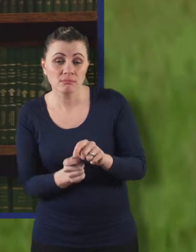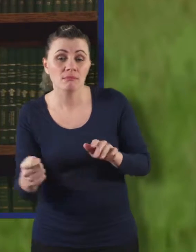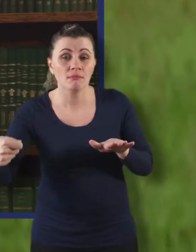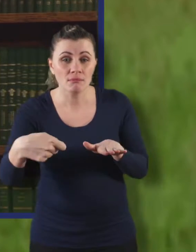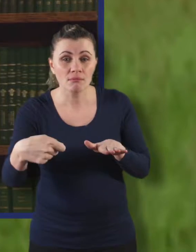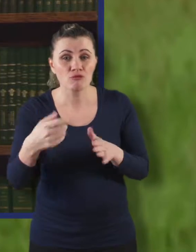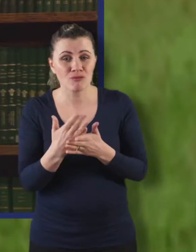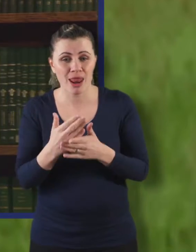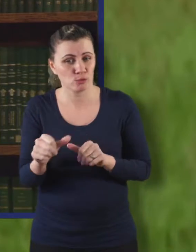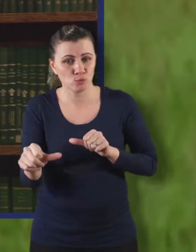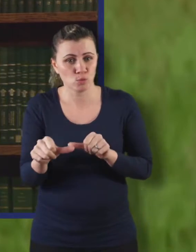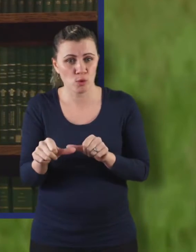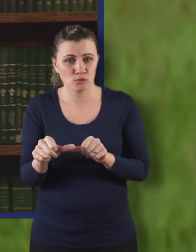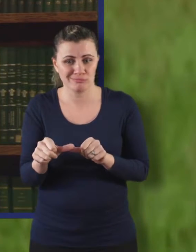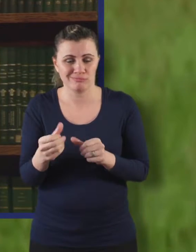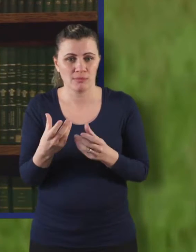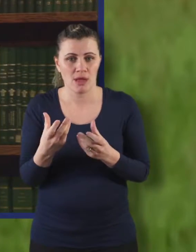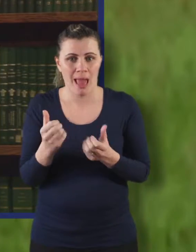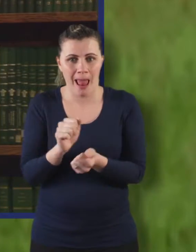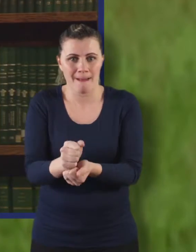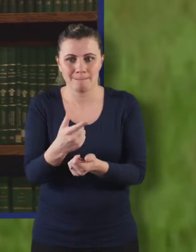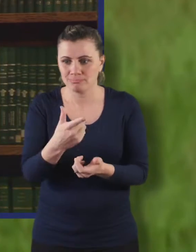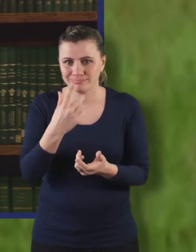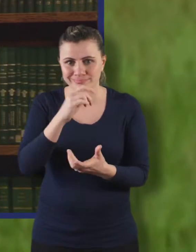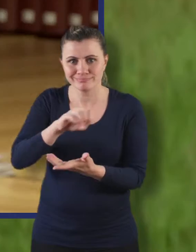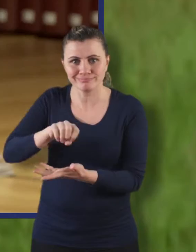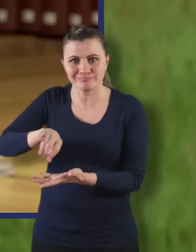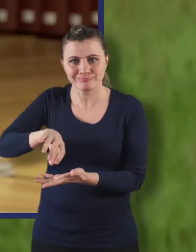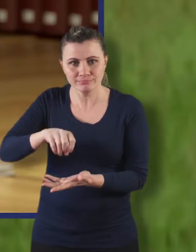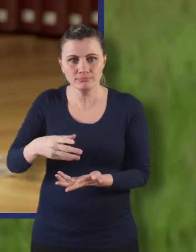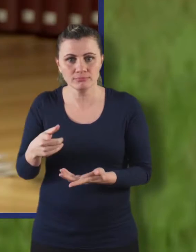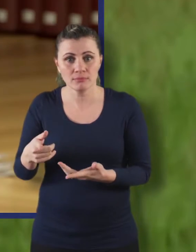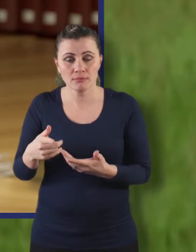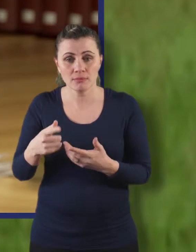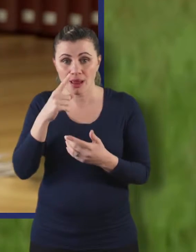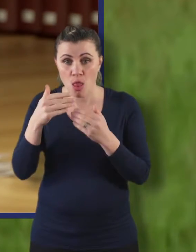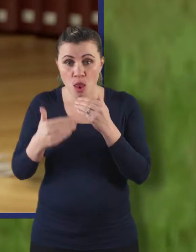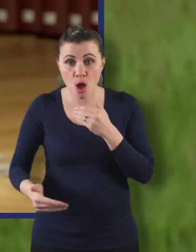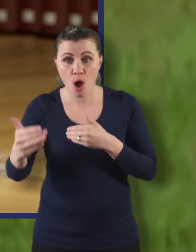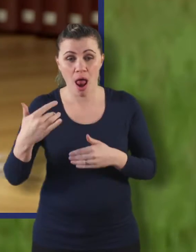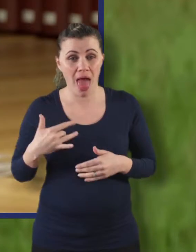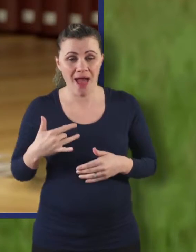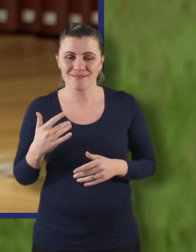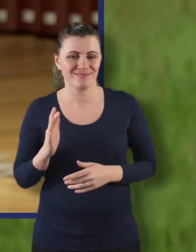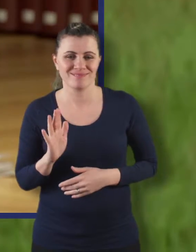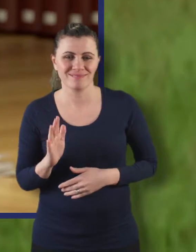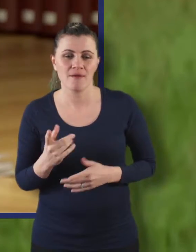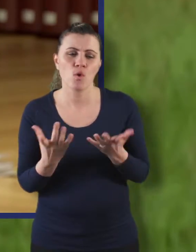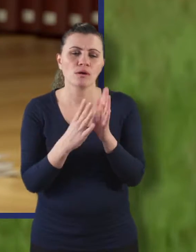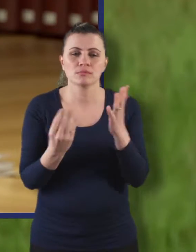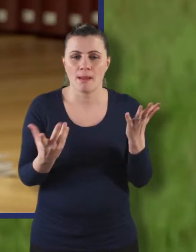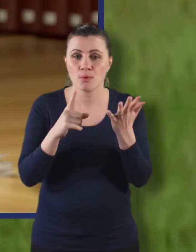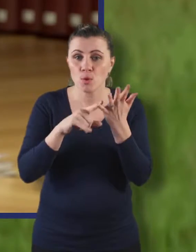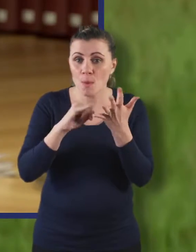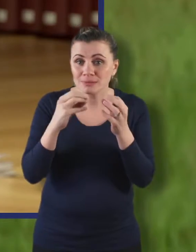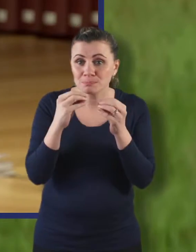solution. So it's really important to bear in mind that it does have a shelf life. So for example, USB sticks last between